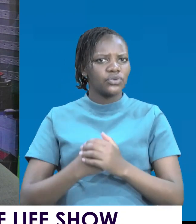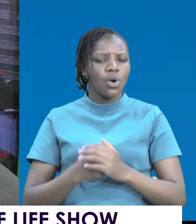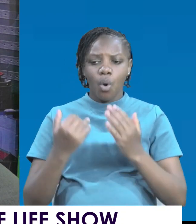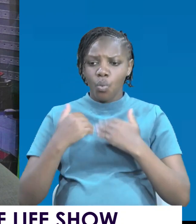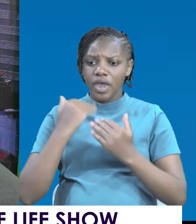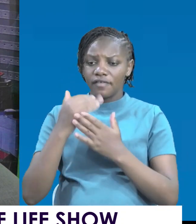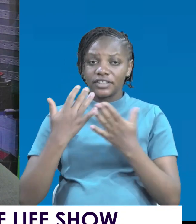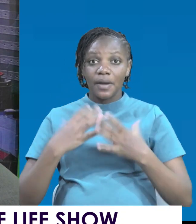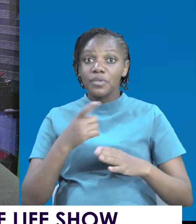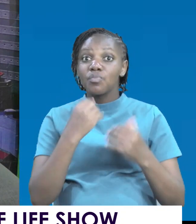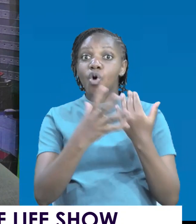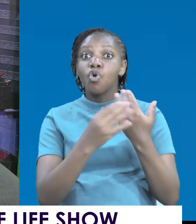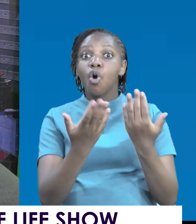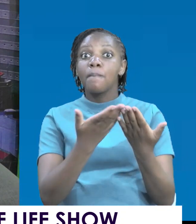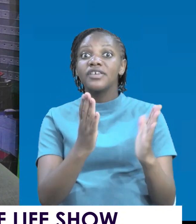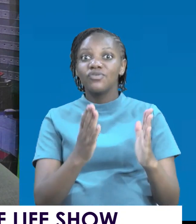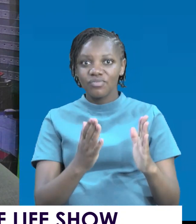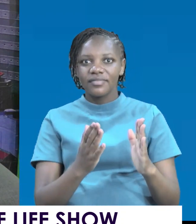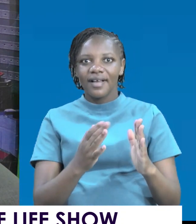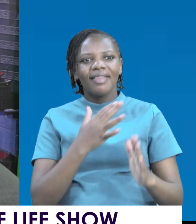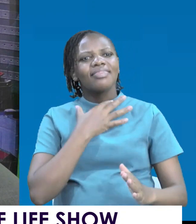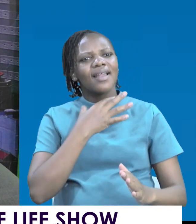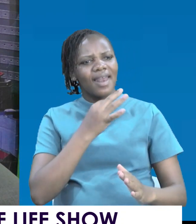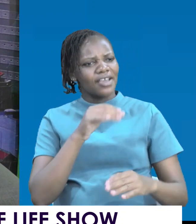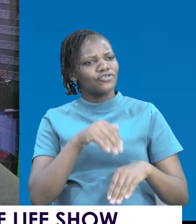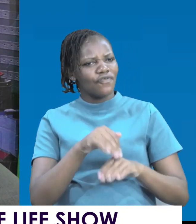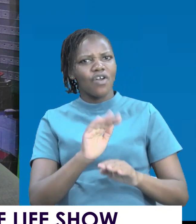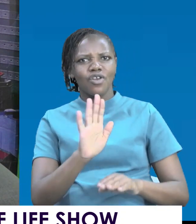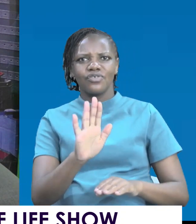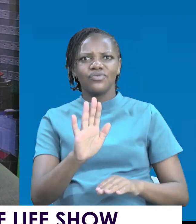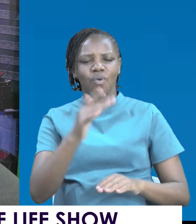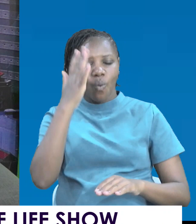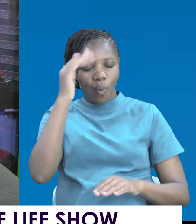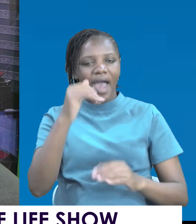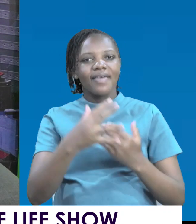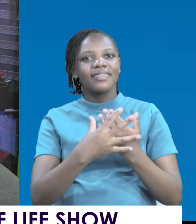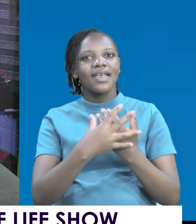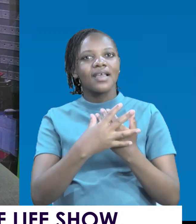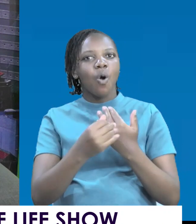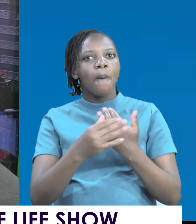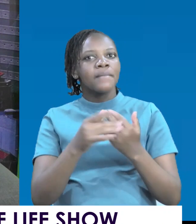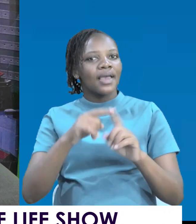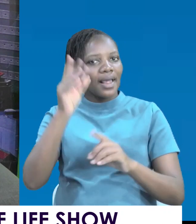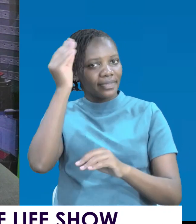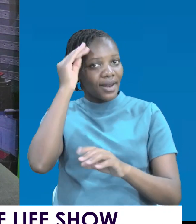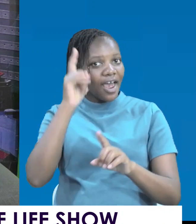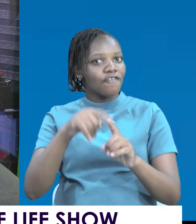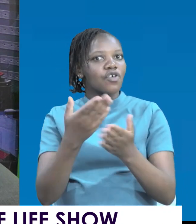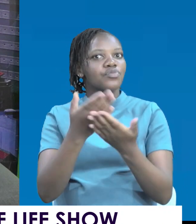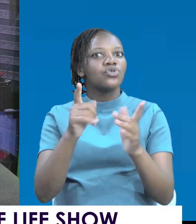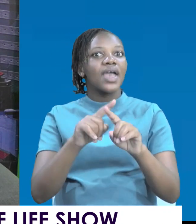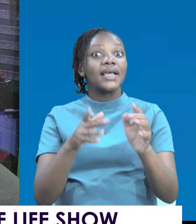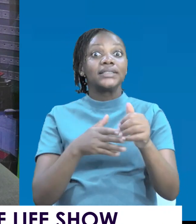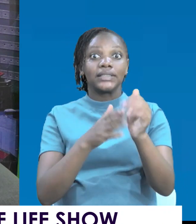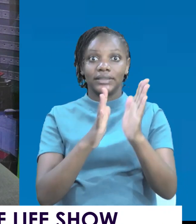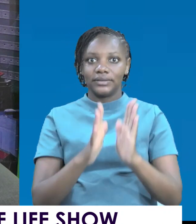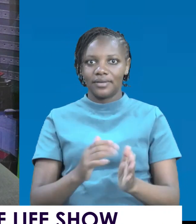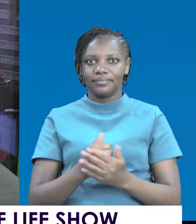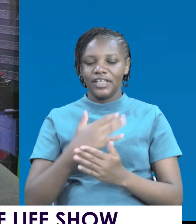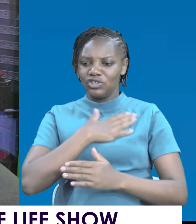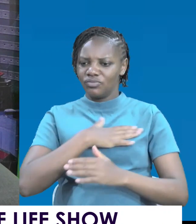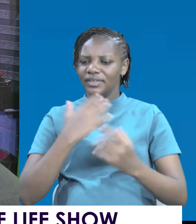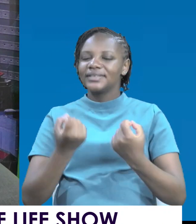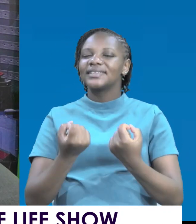people who just copy you, admire you, follow you, just for the sake of it. Because you are a leader. So, you need to